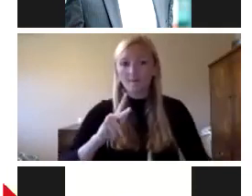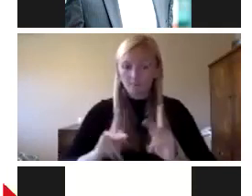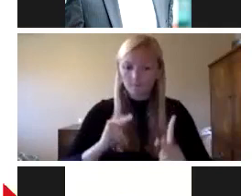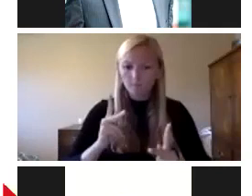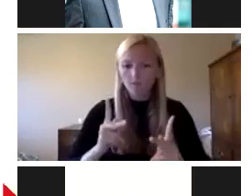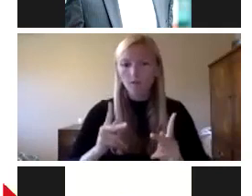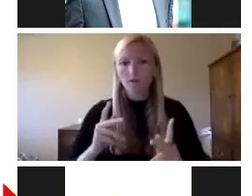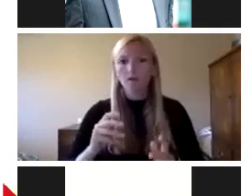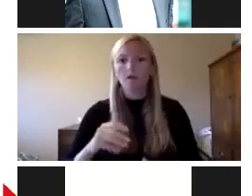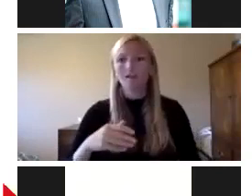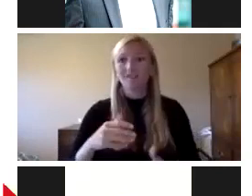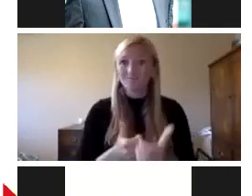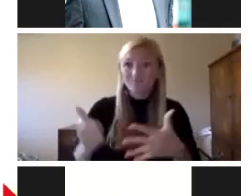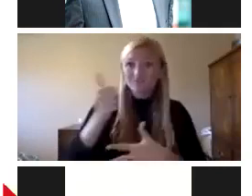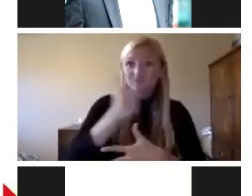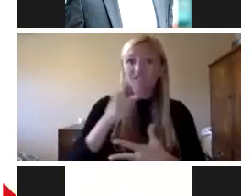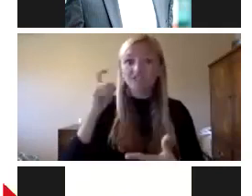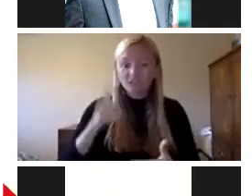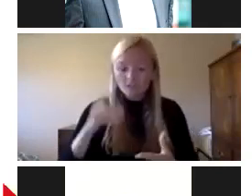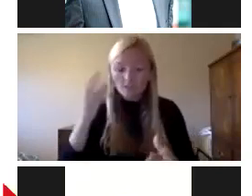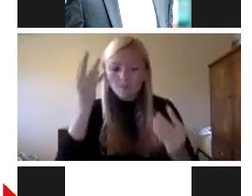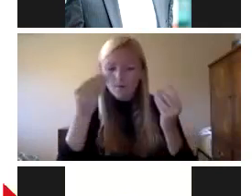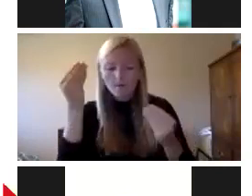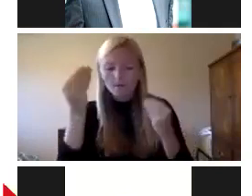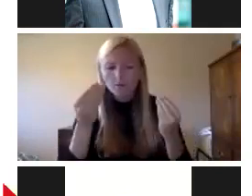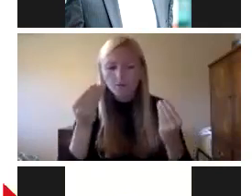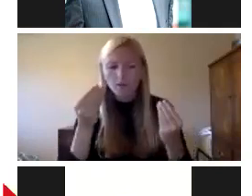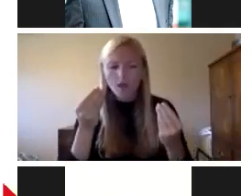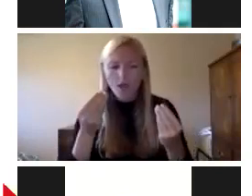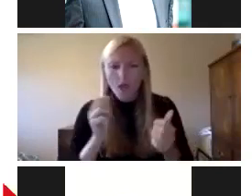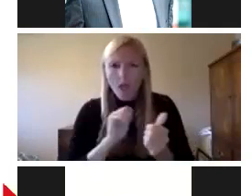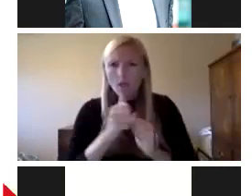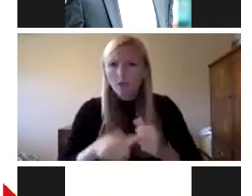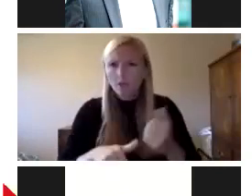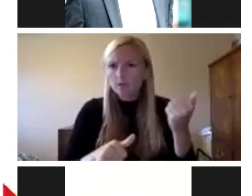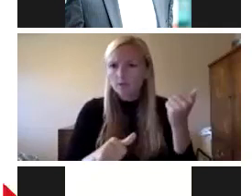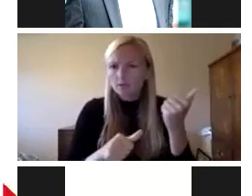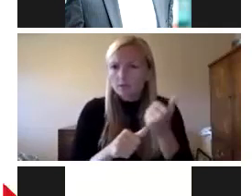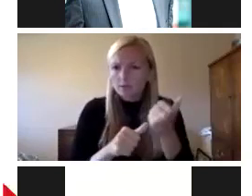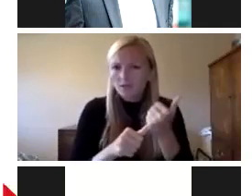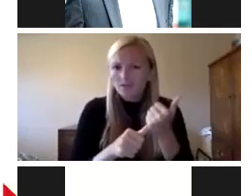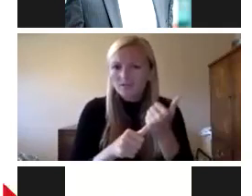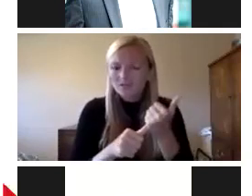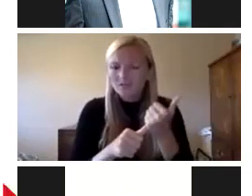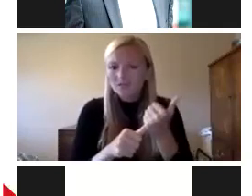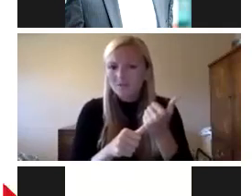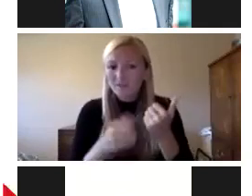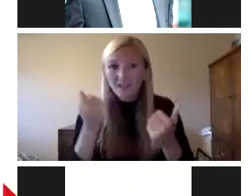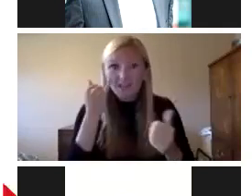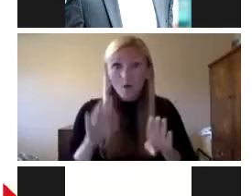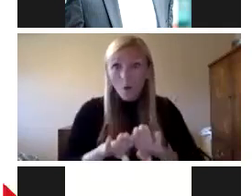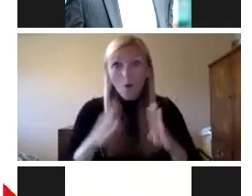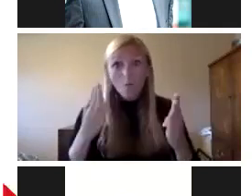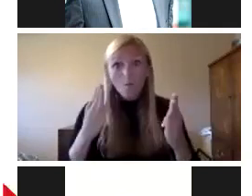folks like ourselves, need to really consider how can we assist folks reopen in a way that helps keep students